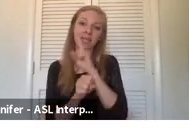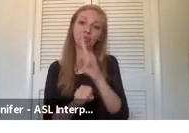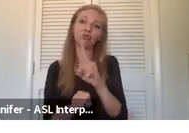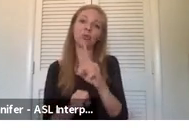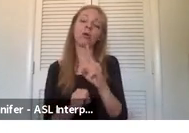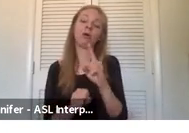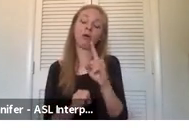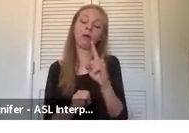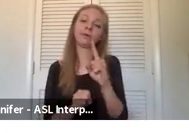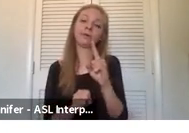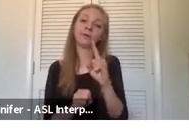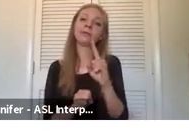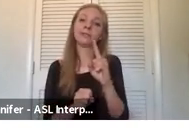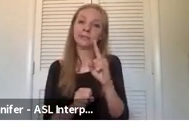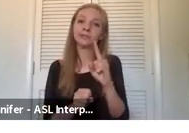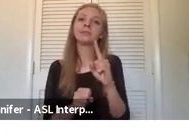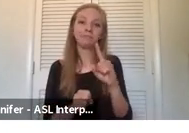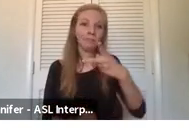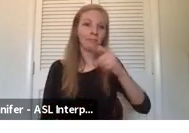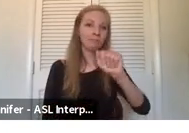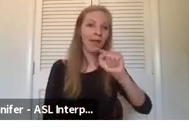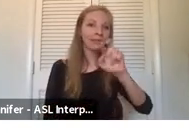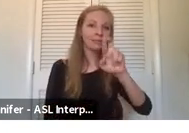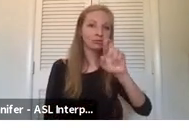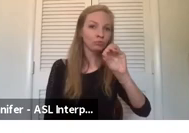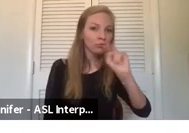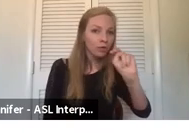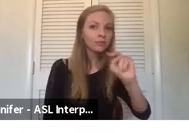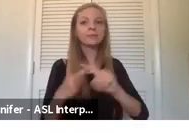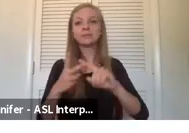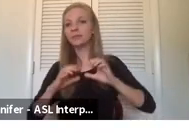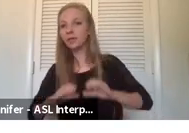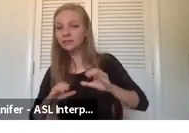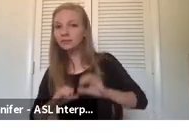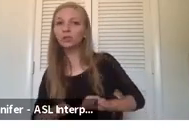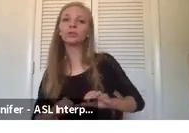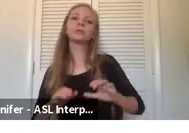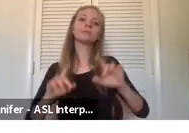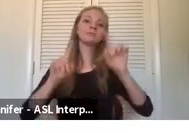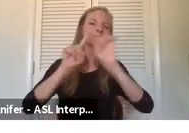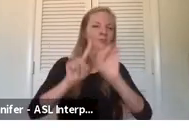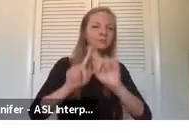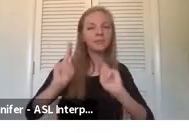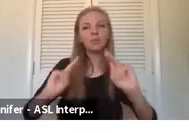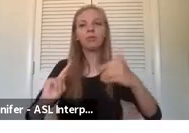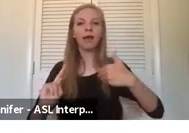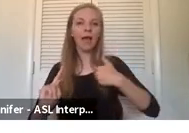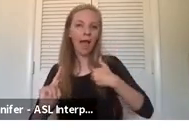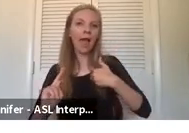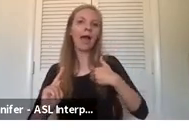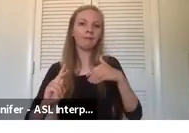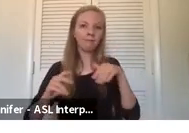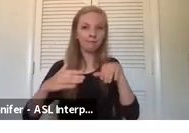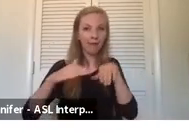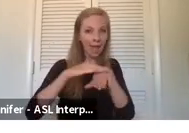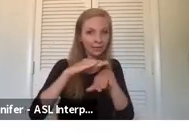you know, patrons, visitors to museums, customers have ways to all achieve kind of the